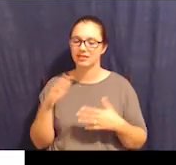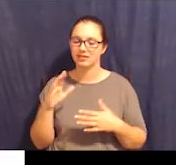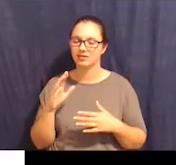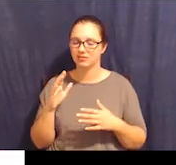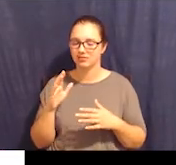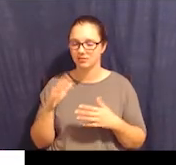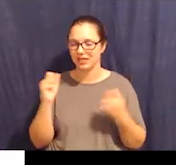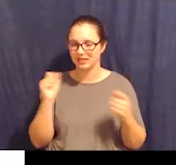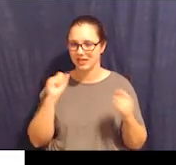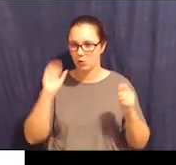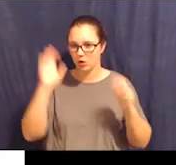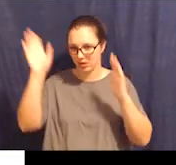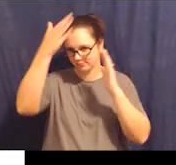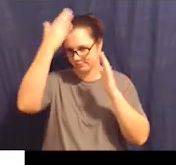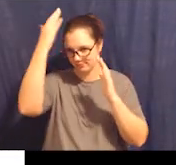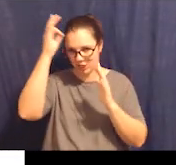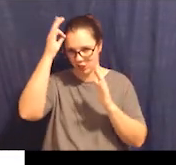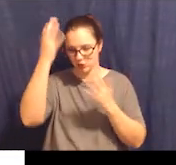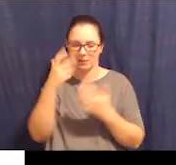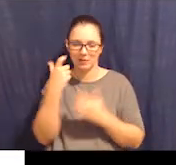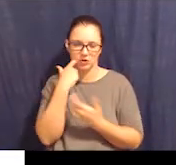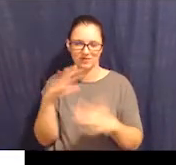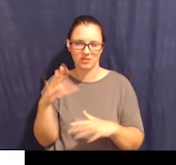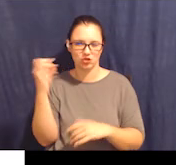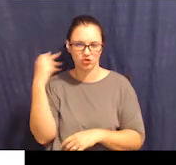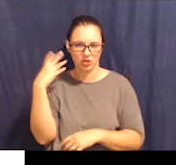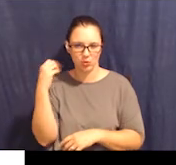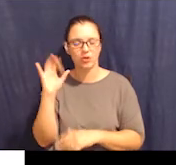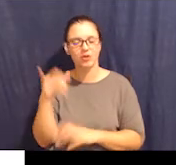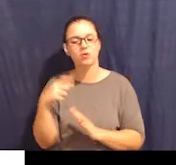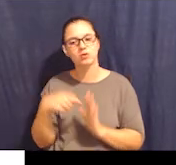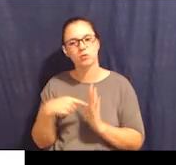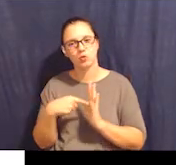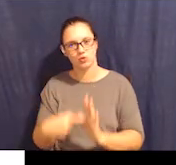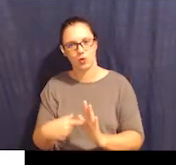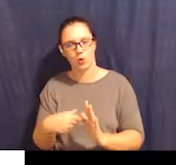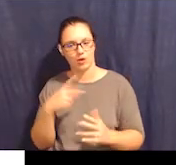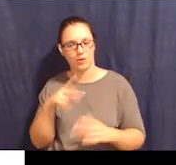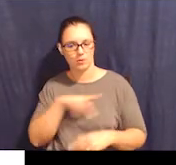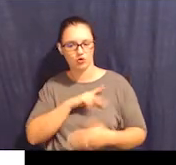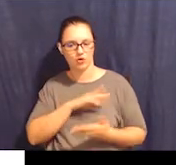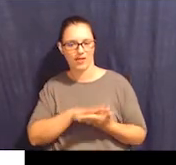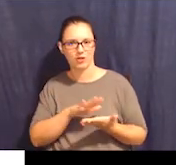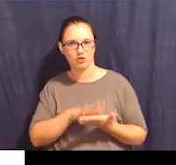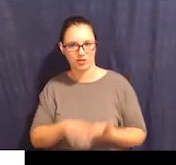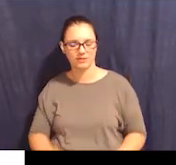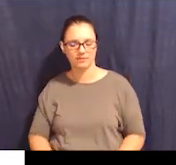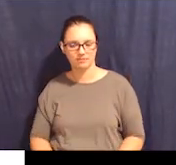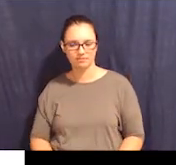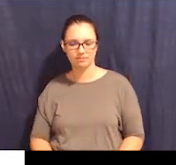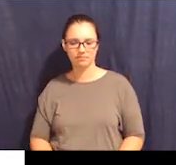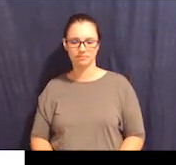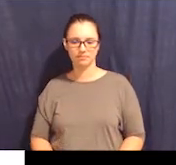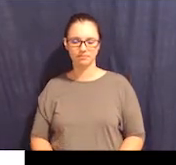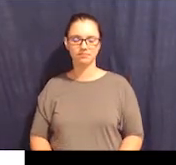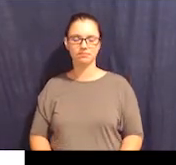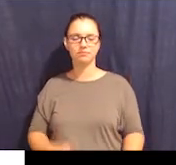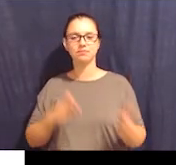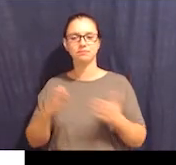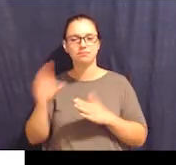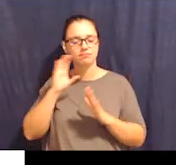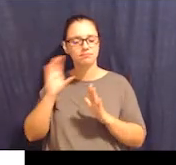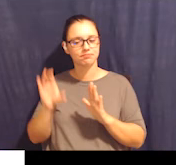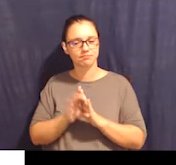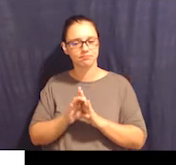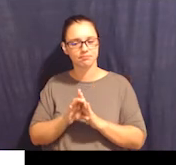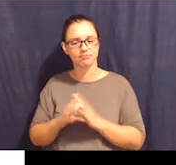supposed to show personal hygiene. The next picture is of two white people. One of them is wearing a pink shirt